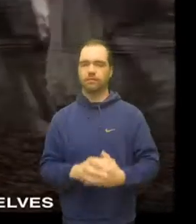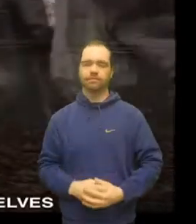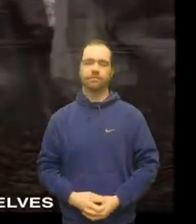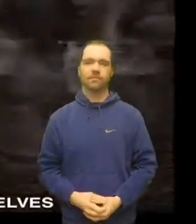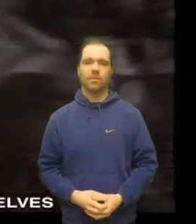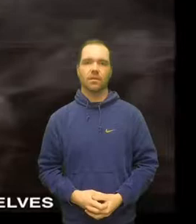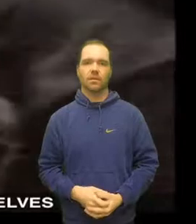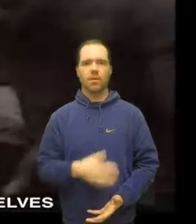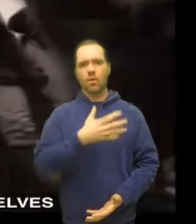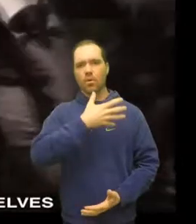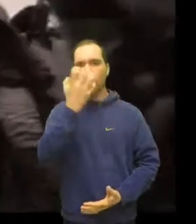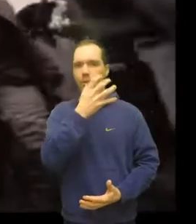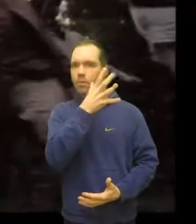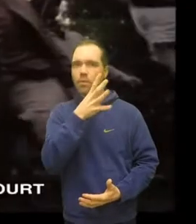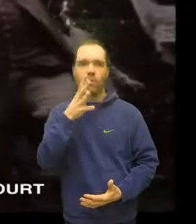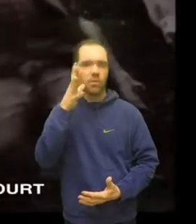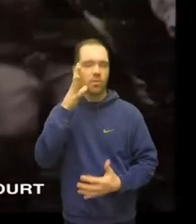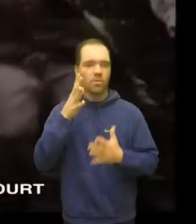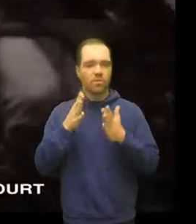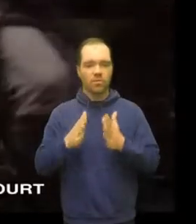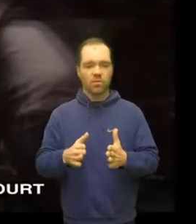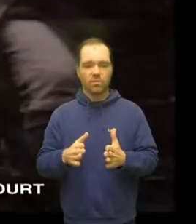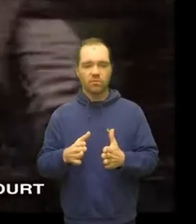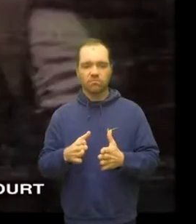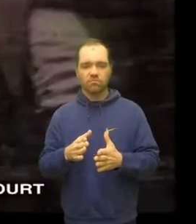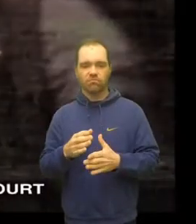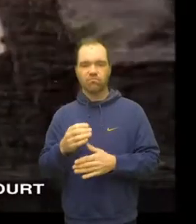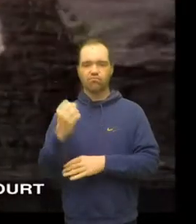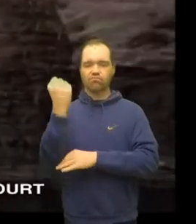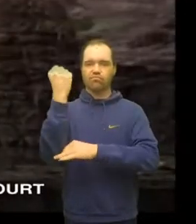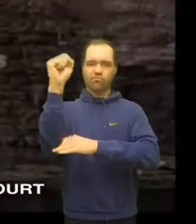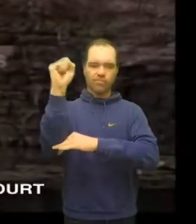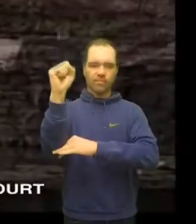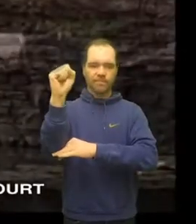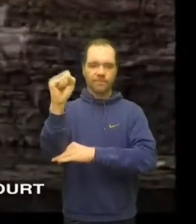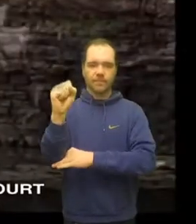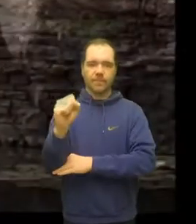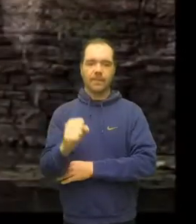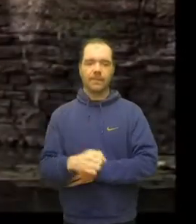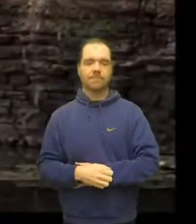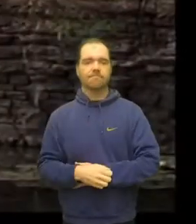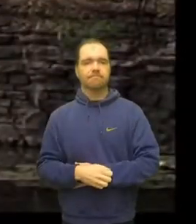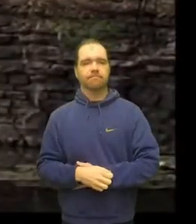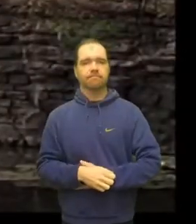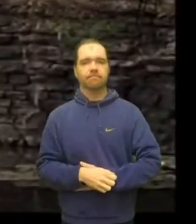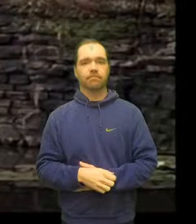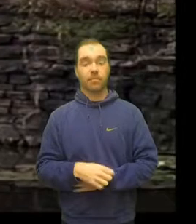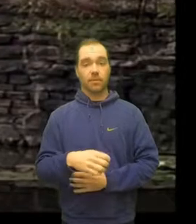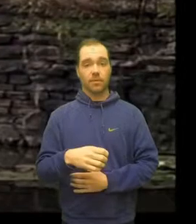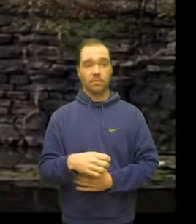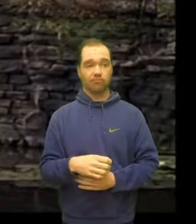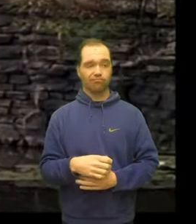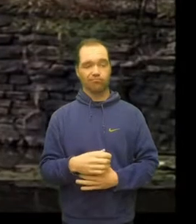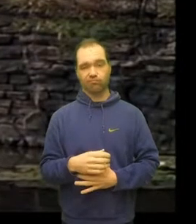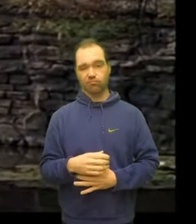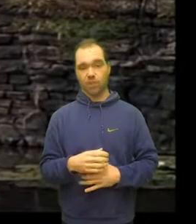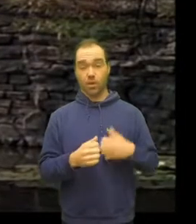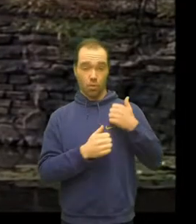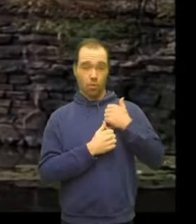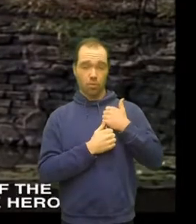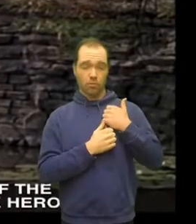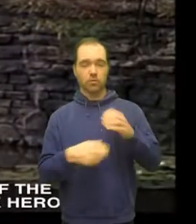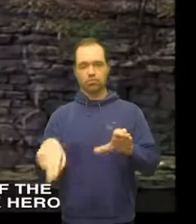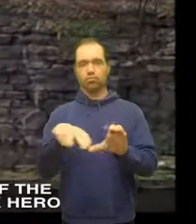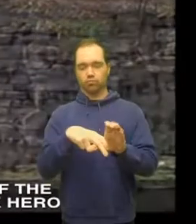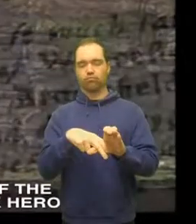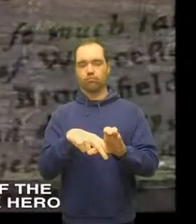angry farmers arm themselves and march on the state courthouse in Springfield the local militia join with the farmers